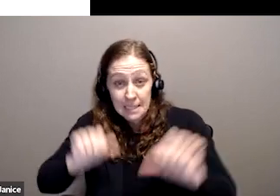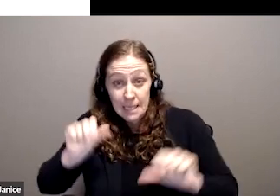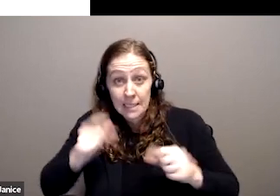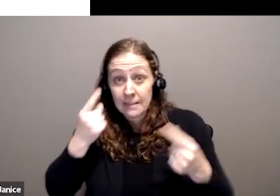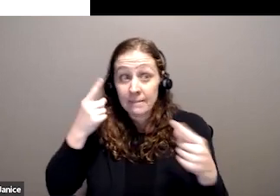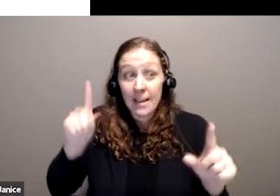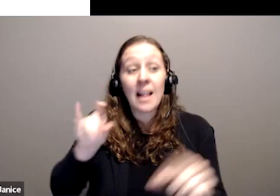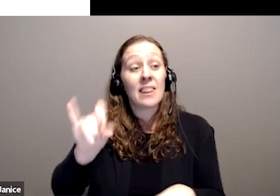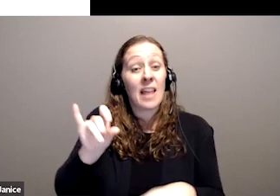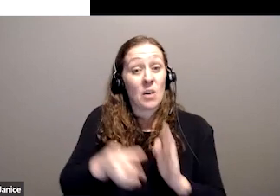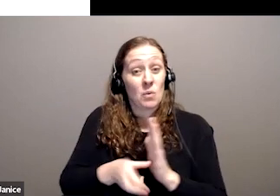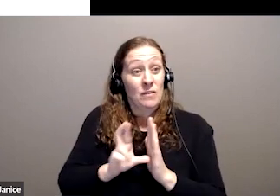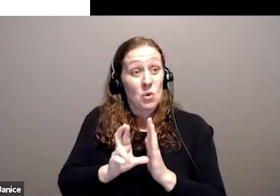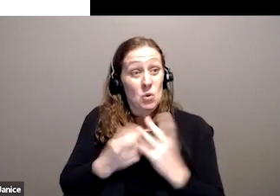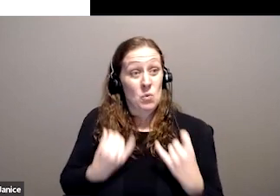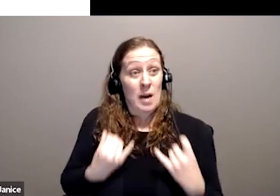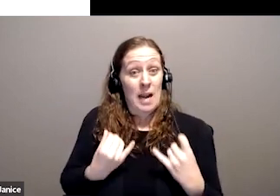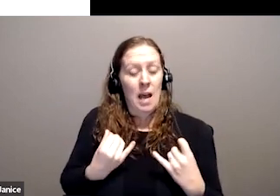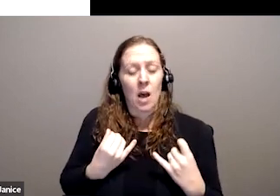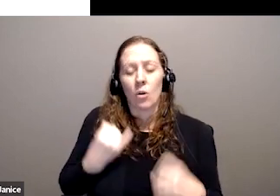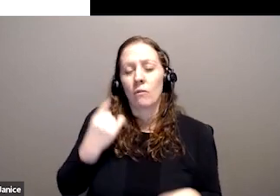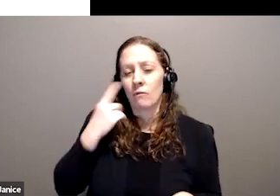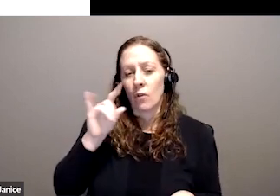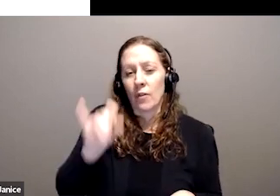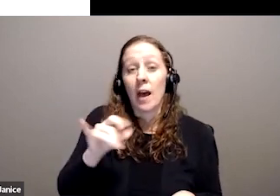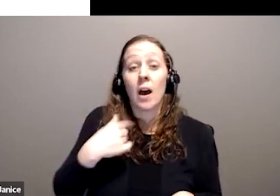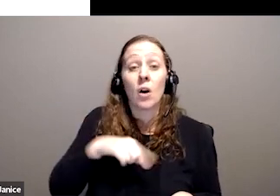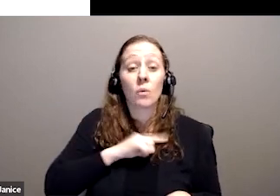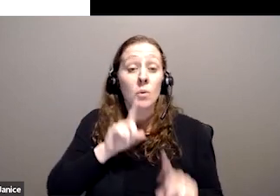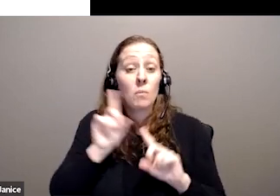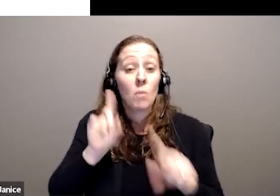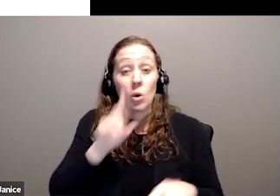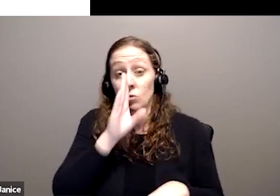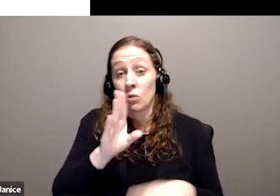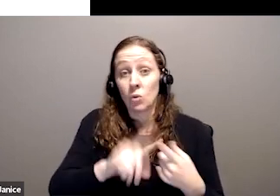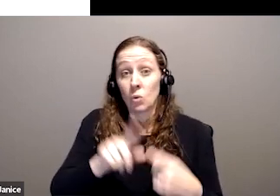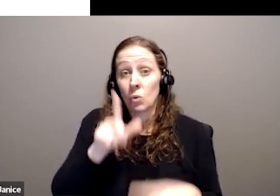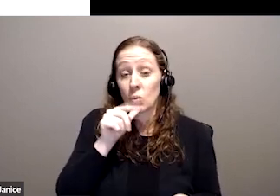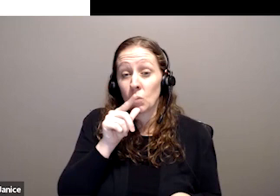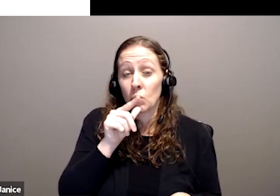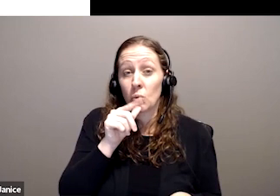I'm co-chairing is designed to do. We report directly to the